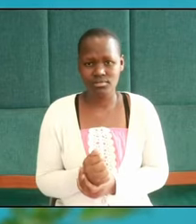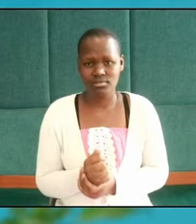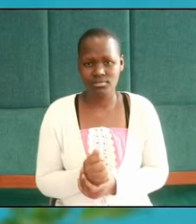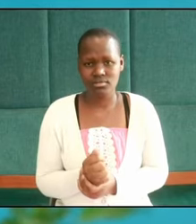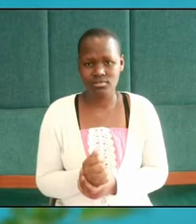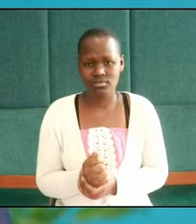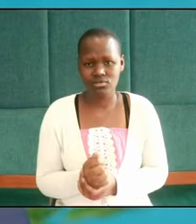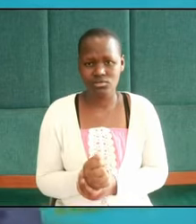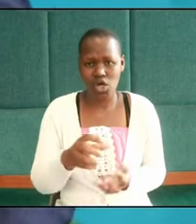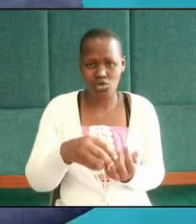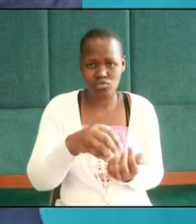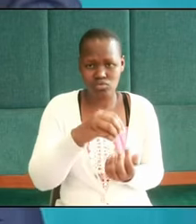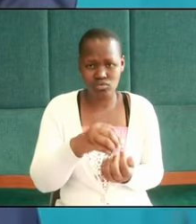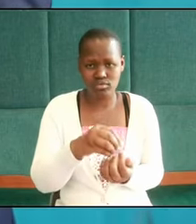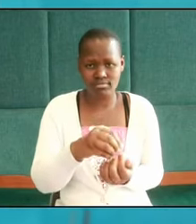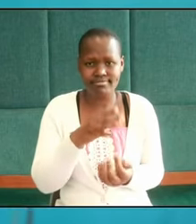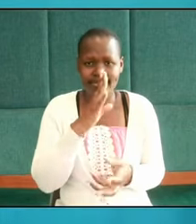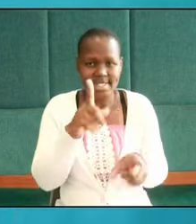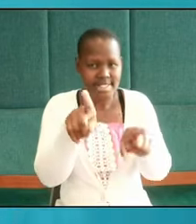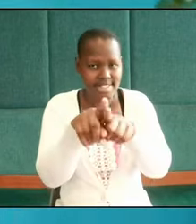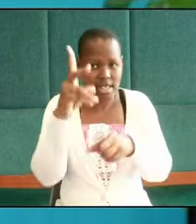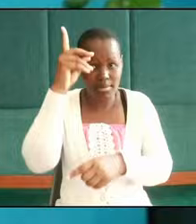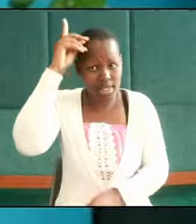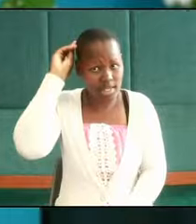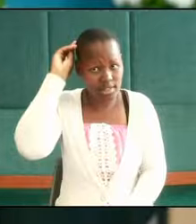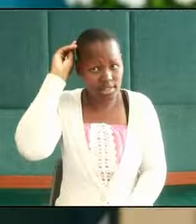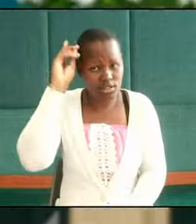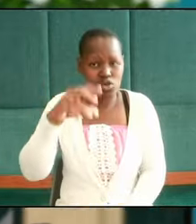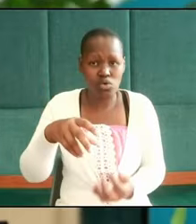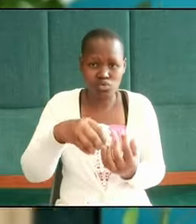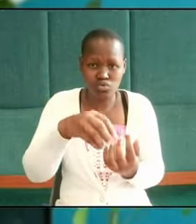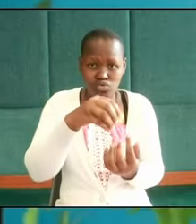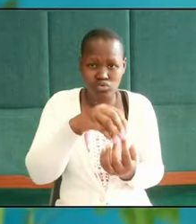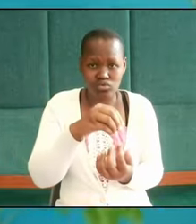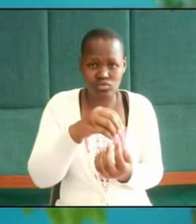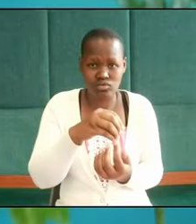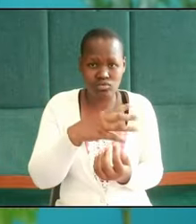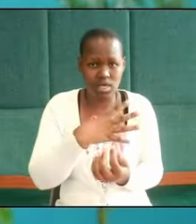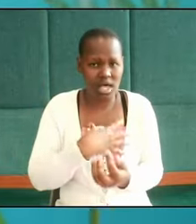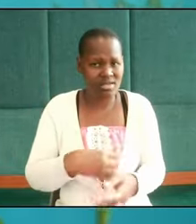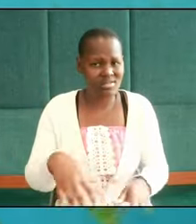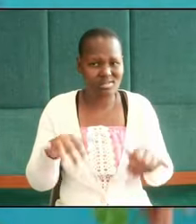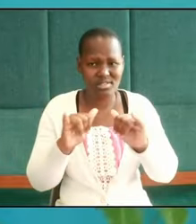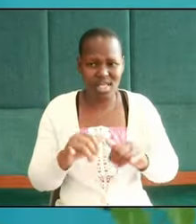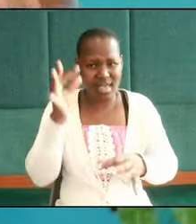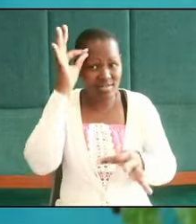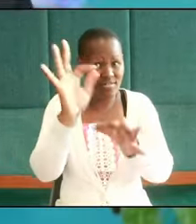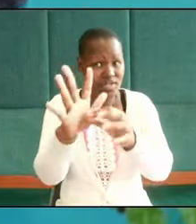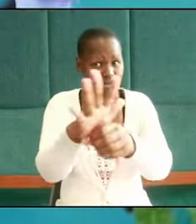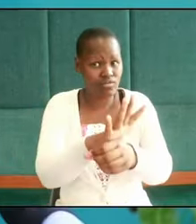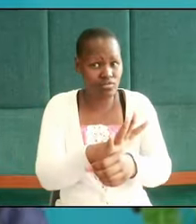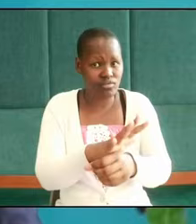let's choose and dare to be like Daniel let's choose and dare to remain faithful